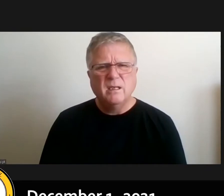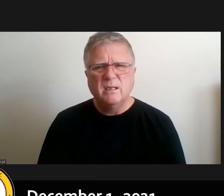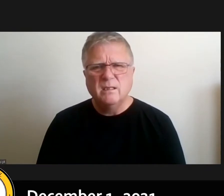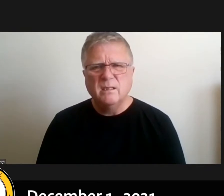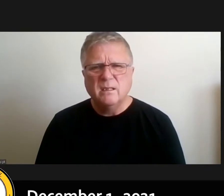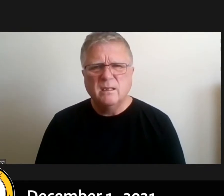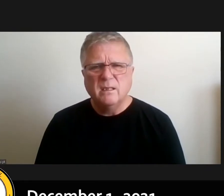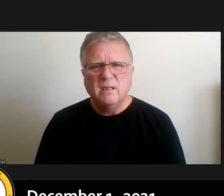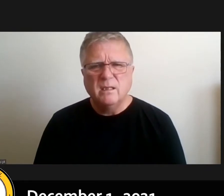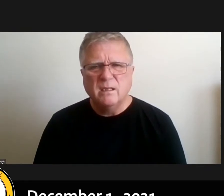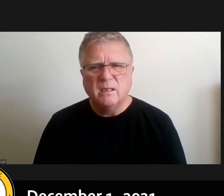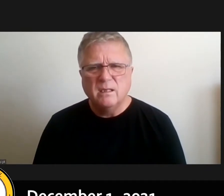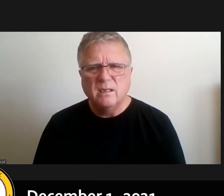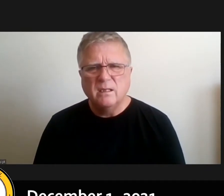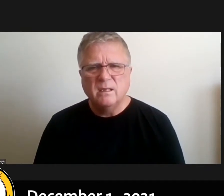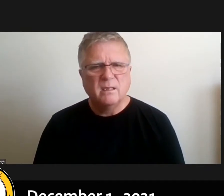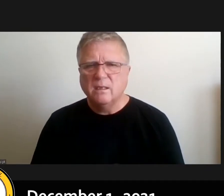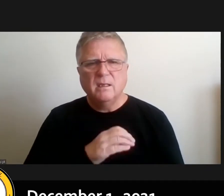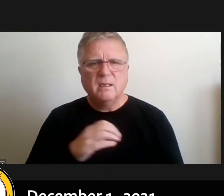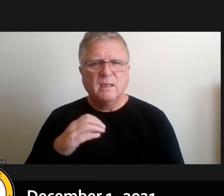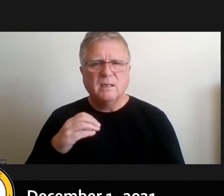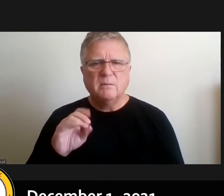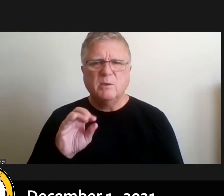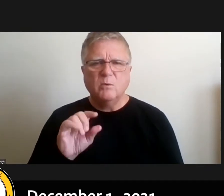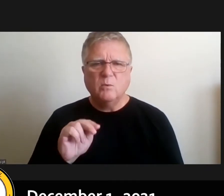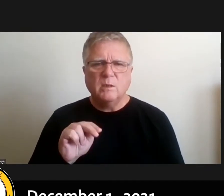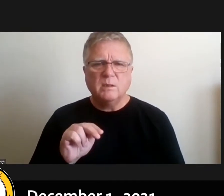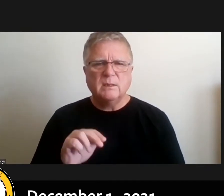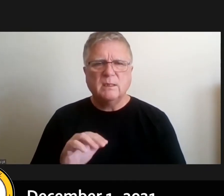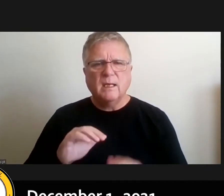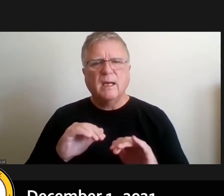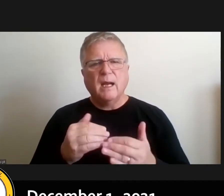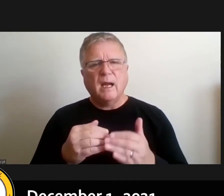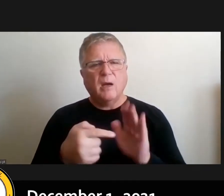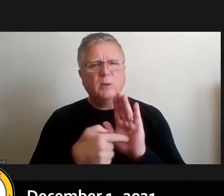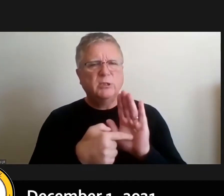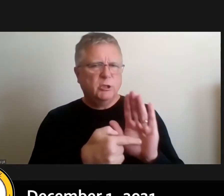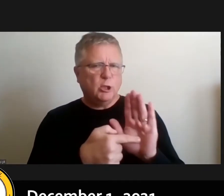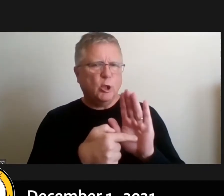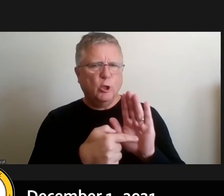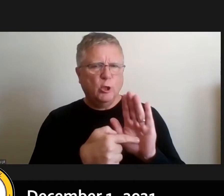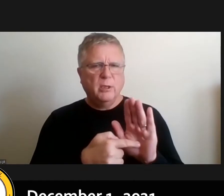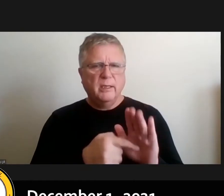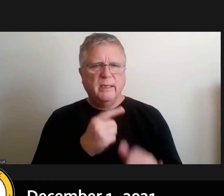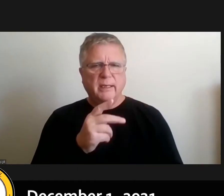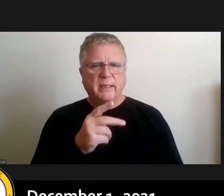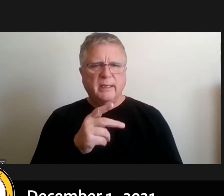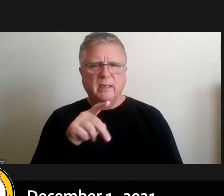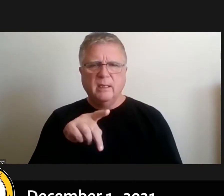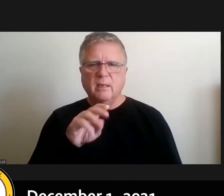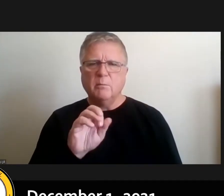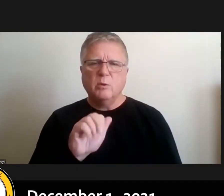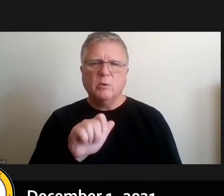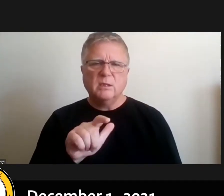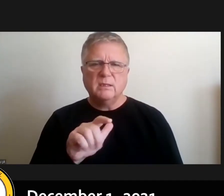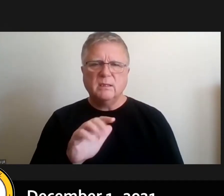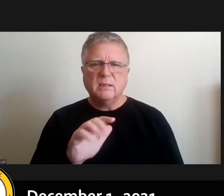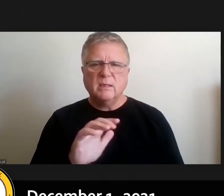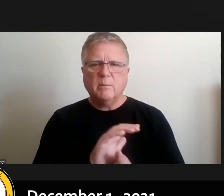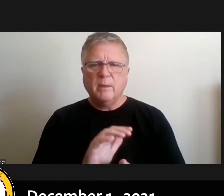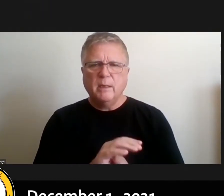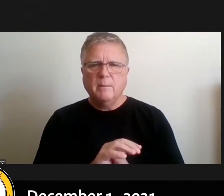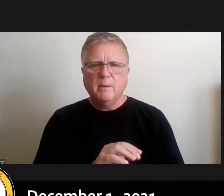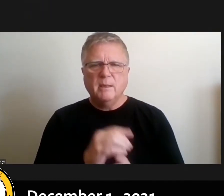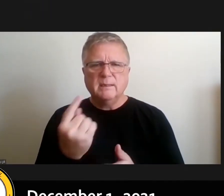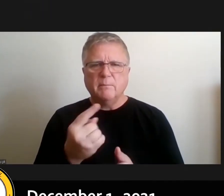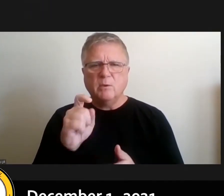no councilman wilson the the the way it's depicted uh in the personnel sheet is kind of quirky because we had to amend the